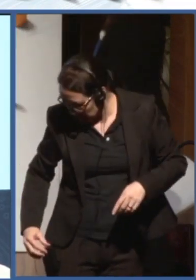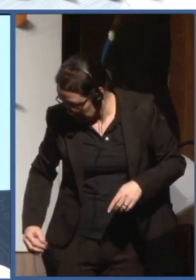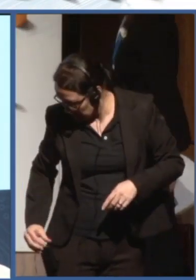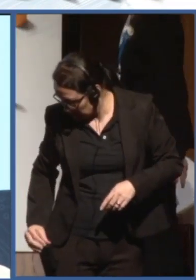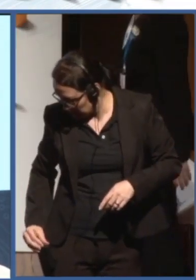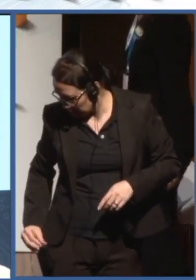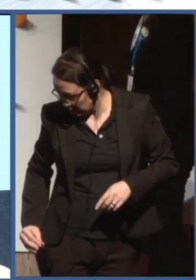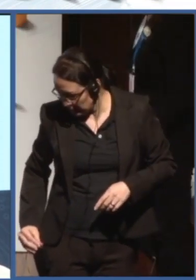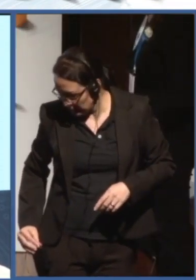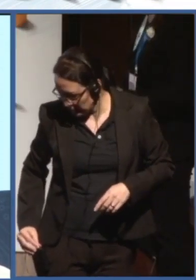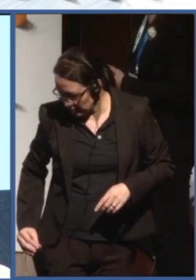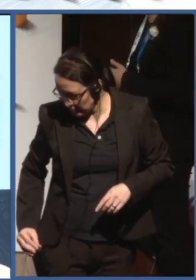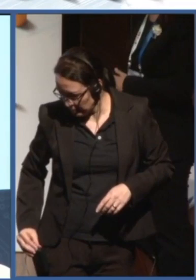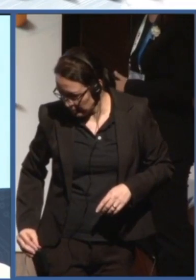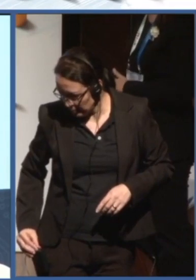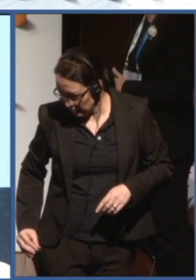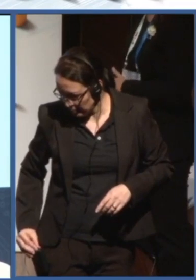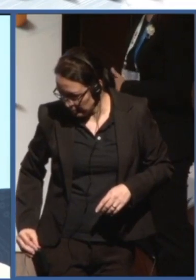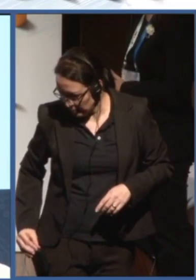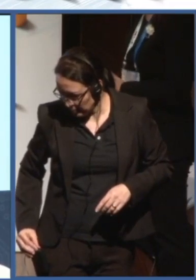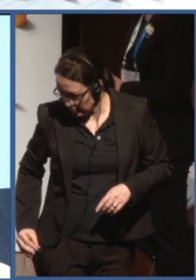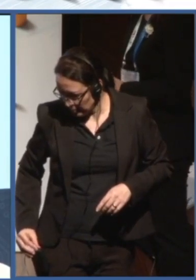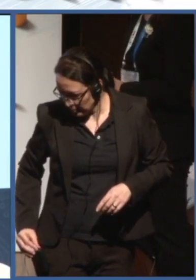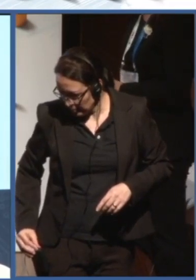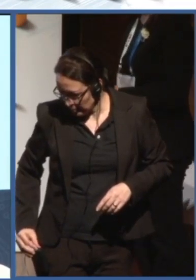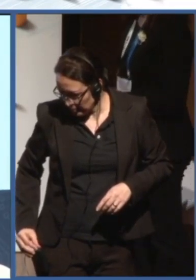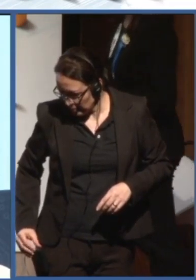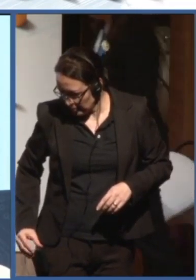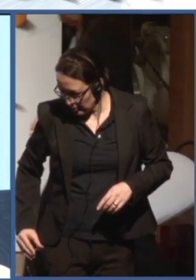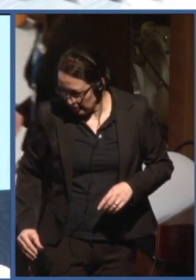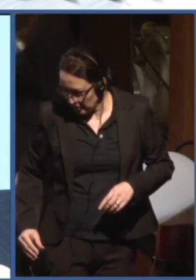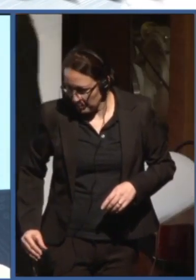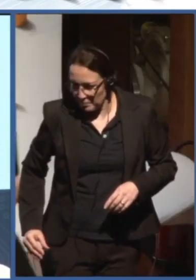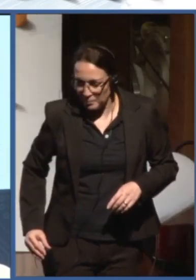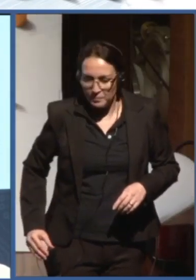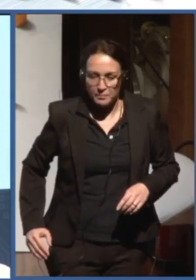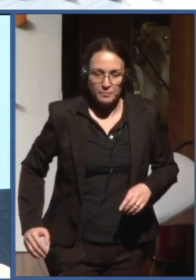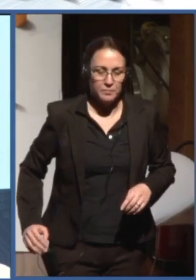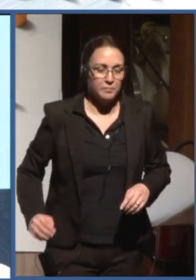between ai digital transformation and the future of our economies